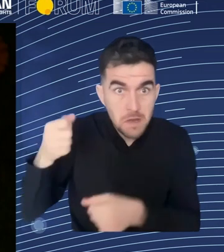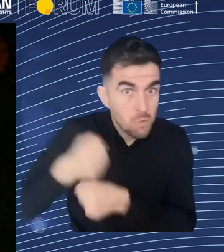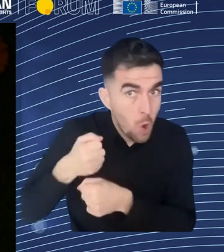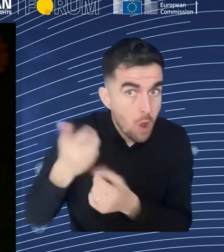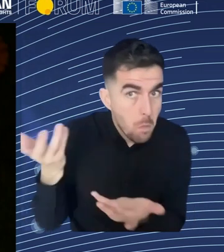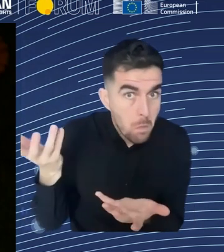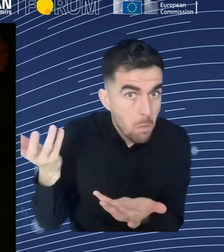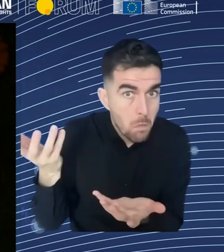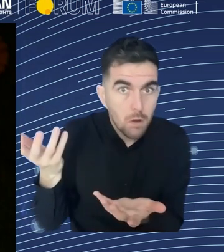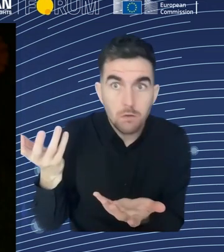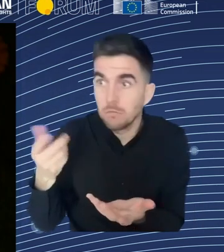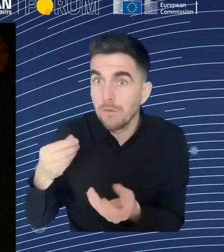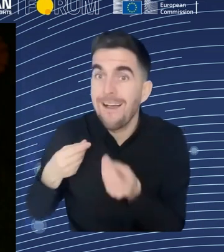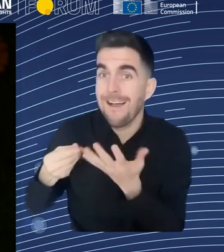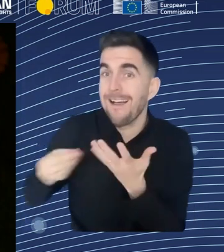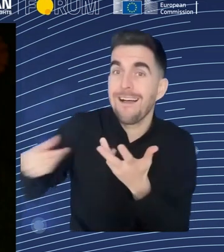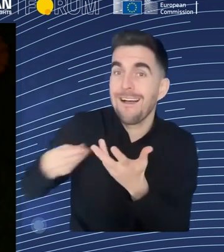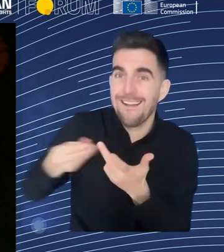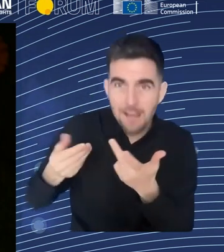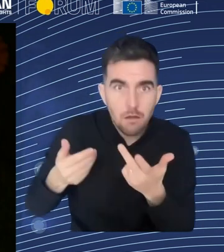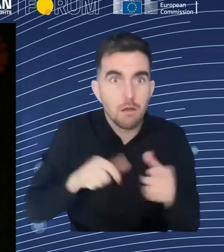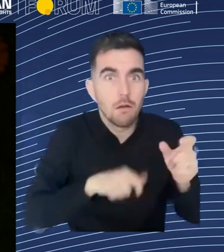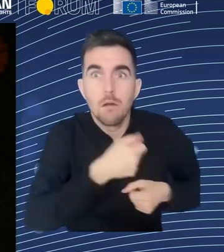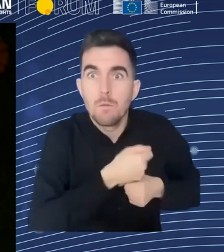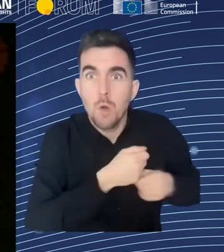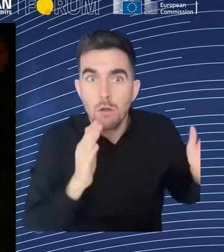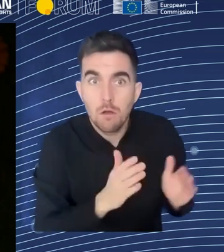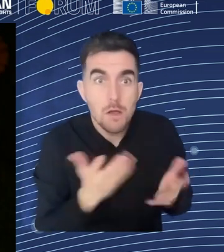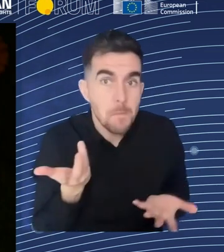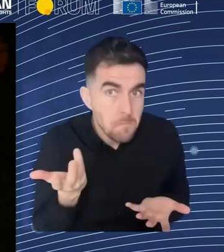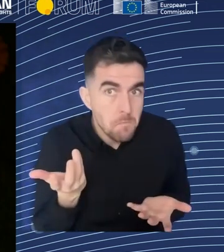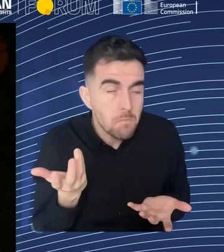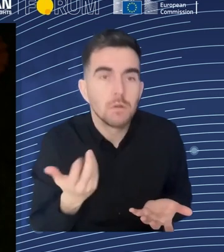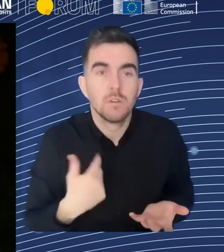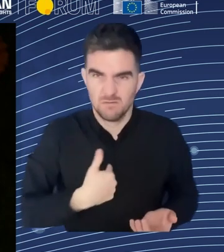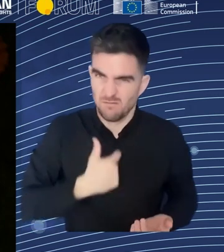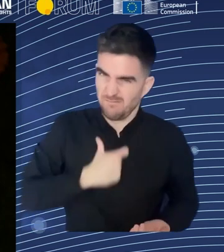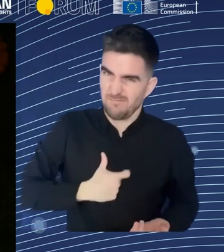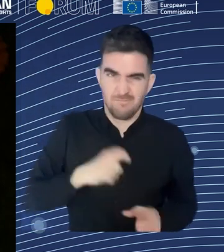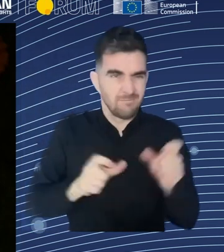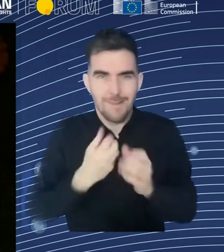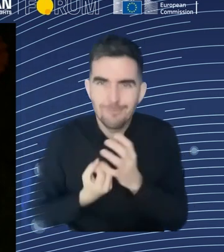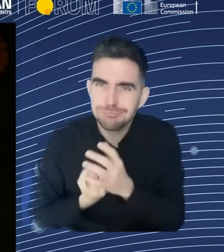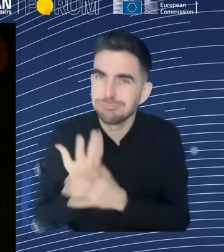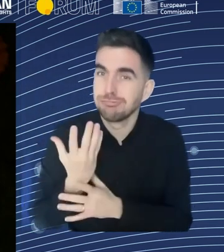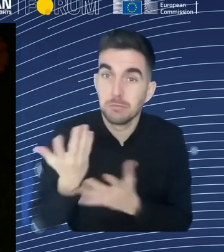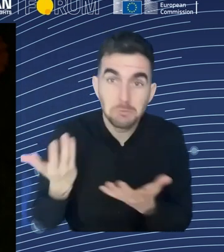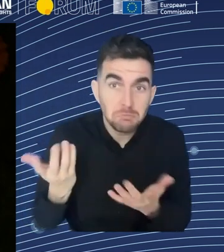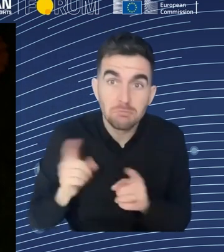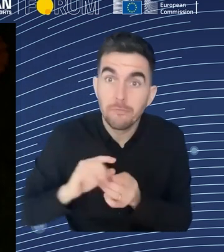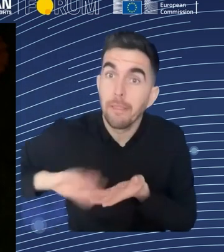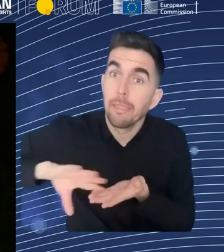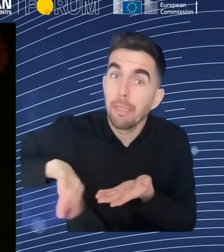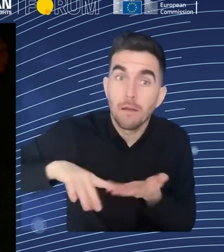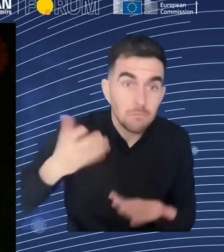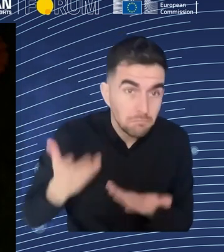cultural, and even economic capital that you gain from the relationship that you have with other people. So, for instance,